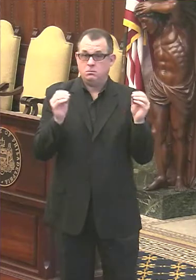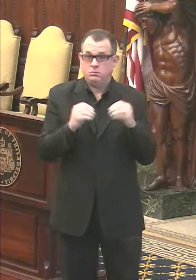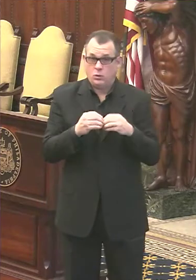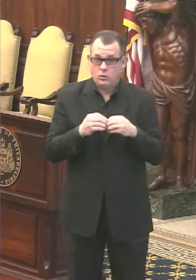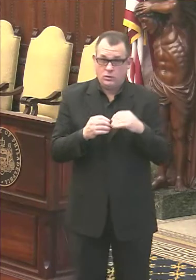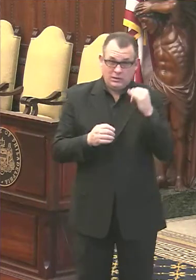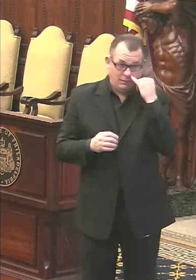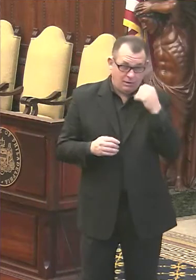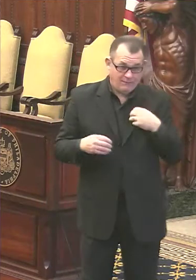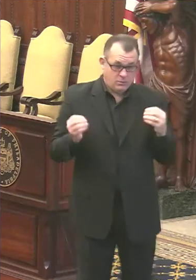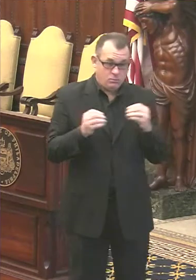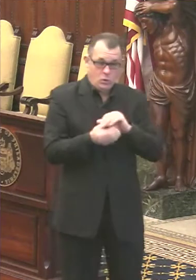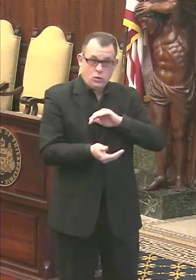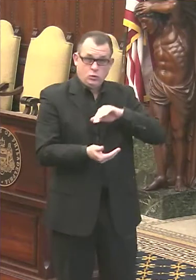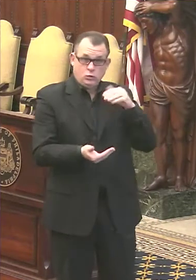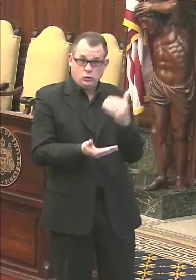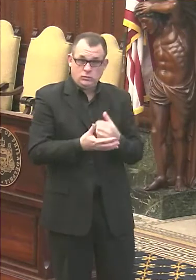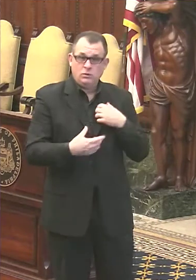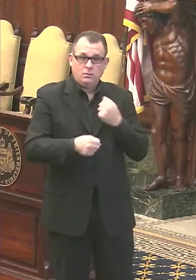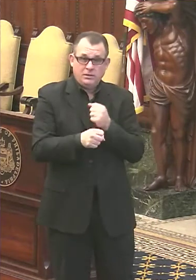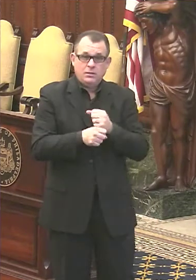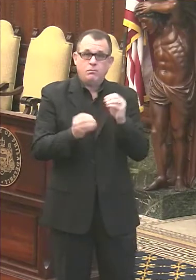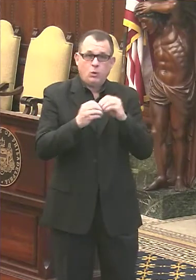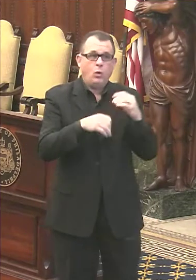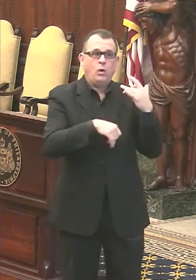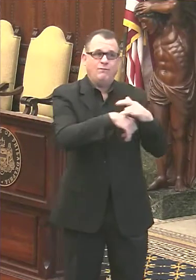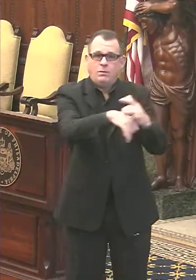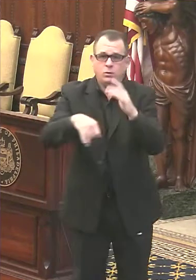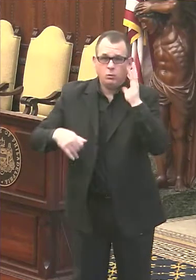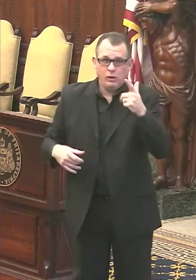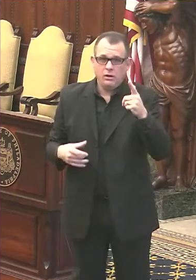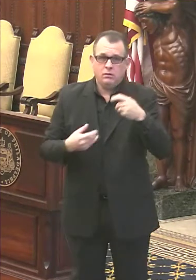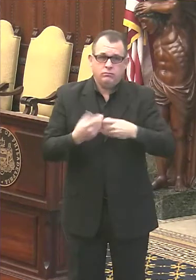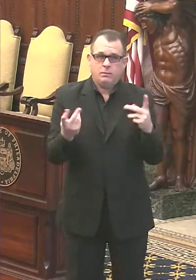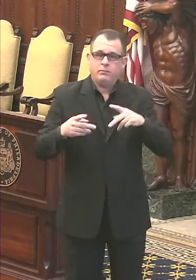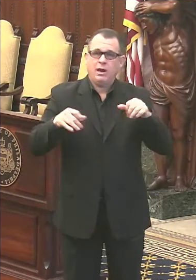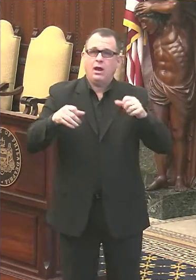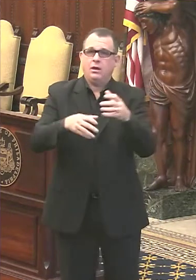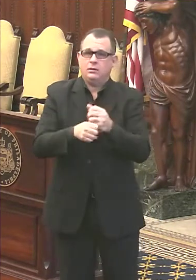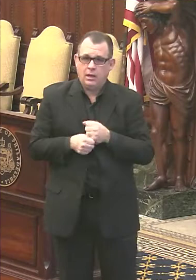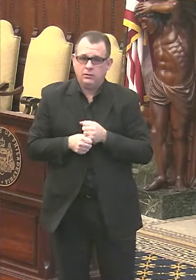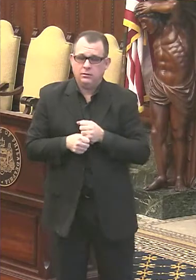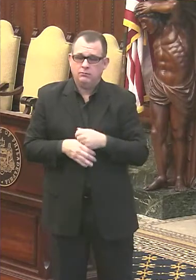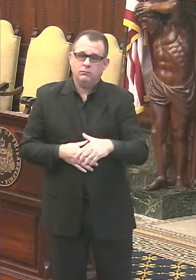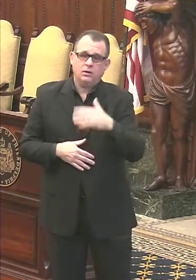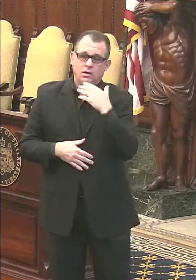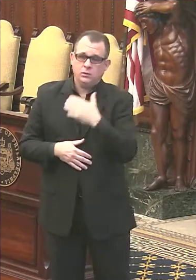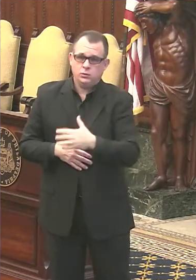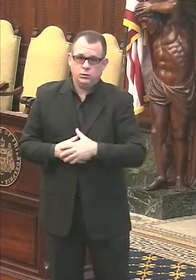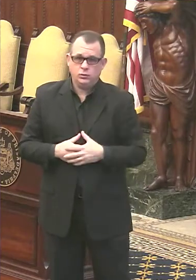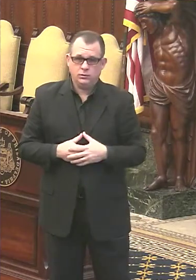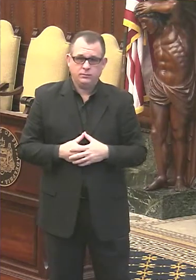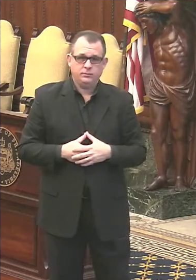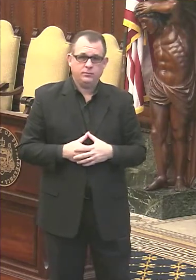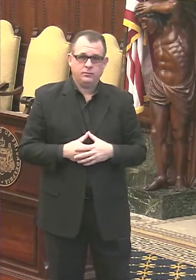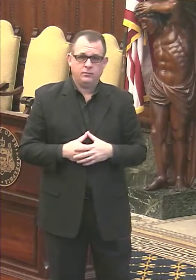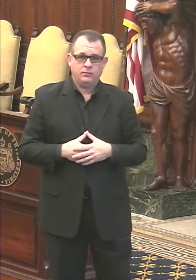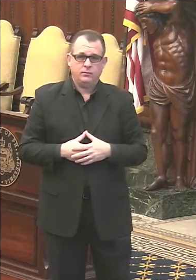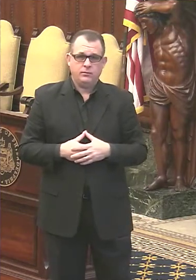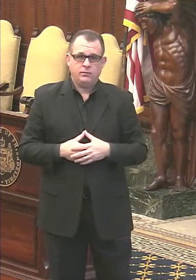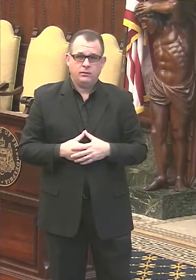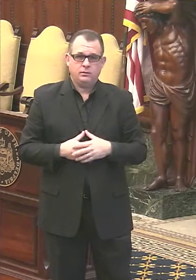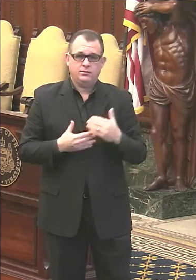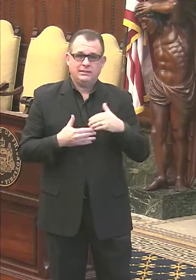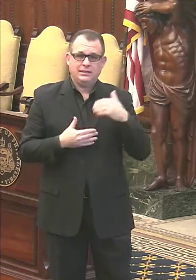doses, we can absolutely make more doses available through our distribution. Yes. Thank you, sir. All right. Thank you, Mitch. Let's go now to David